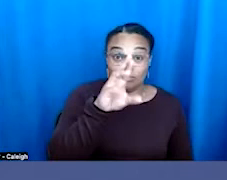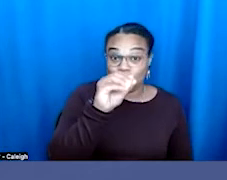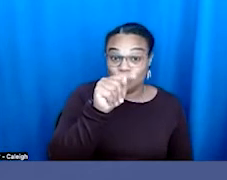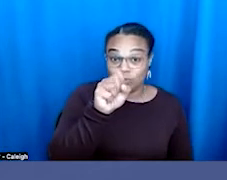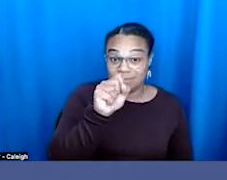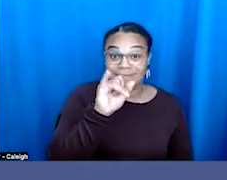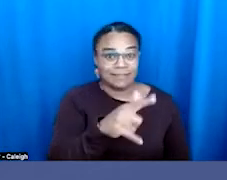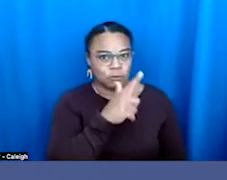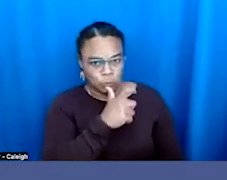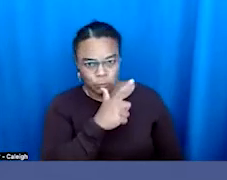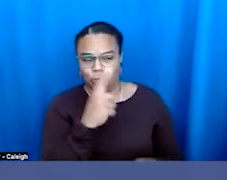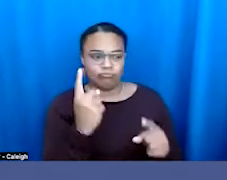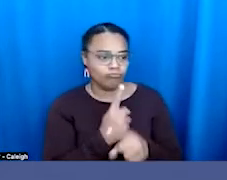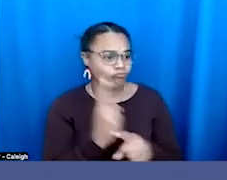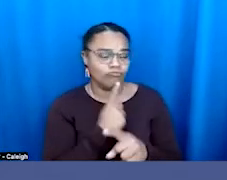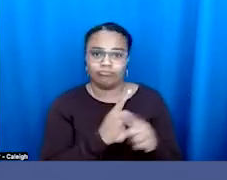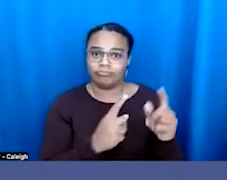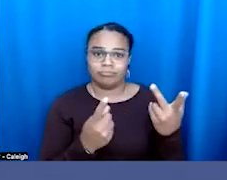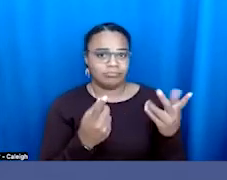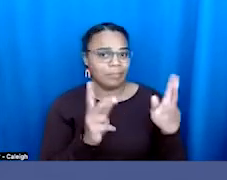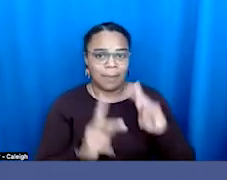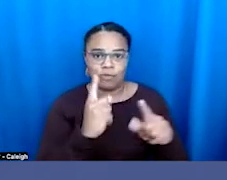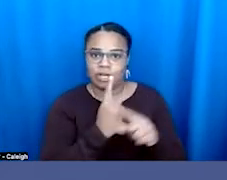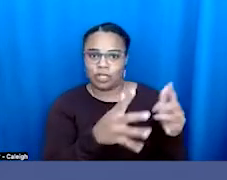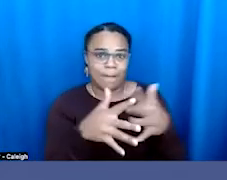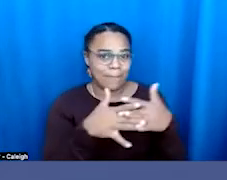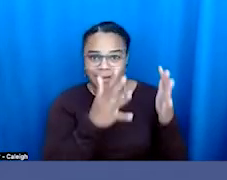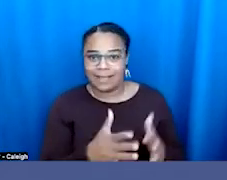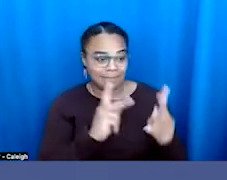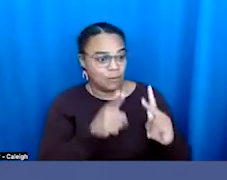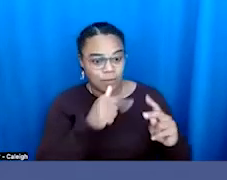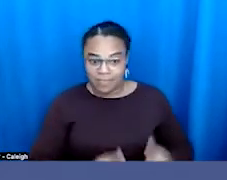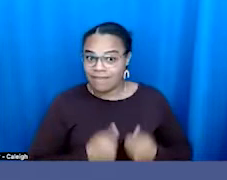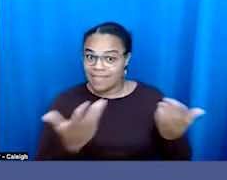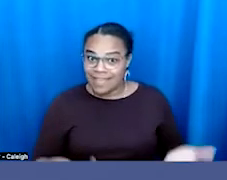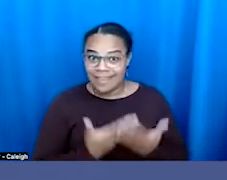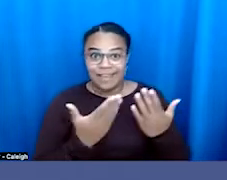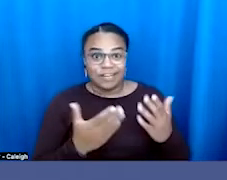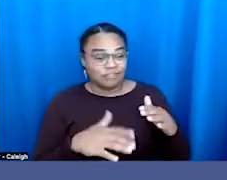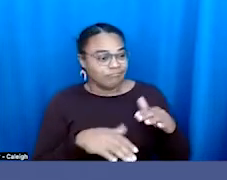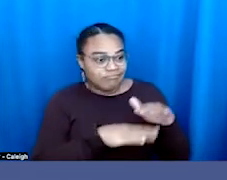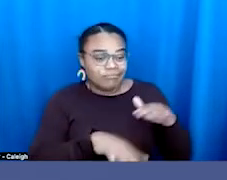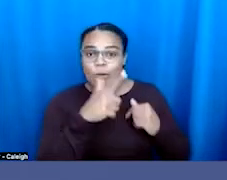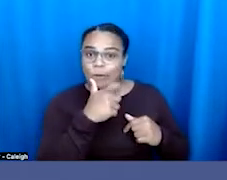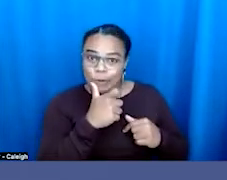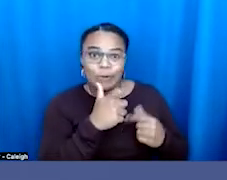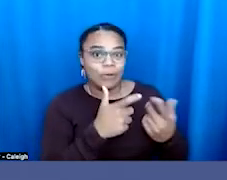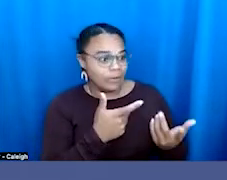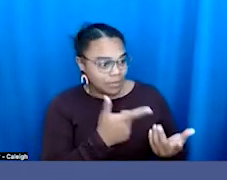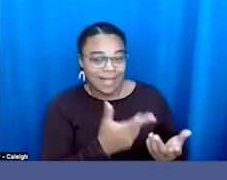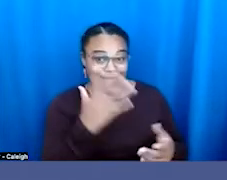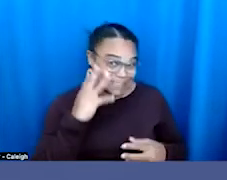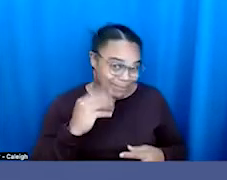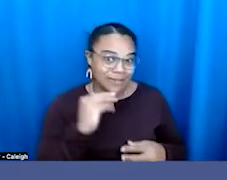regular, smegular Americans and residents that are here and the grass tops would be the people at the